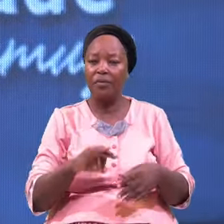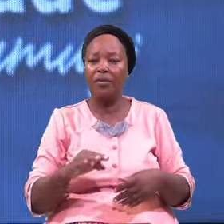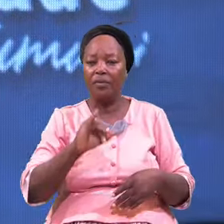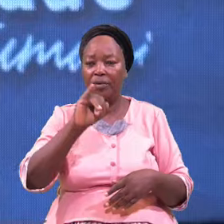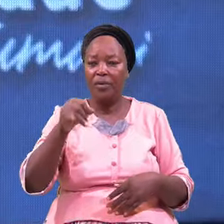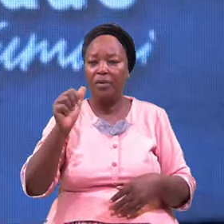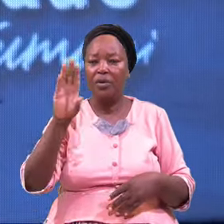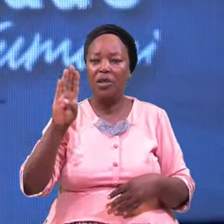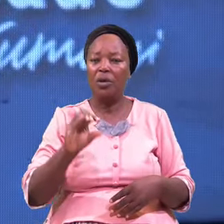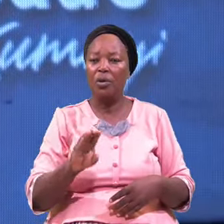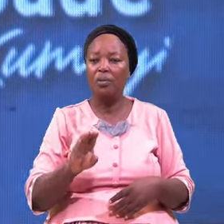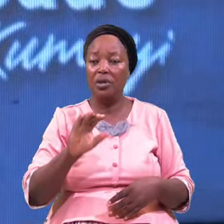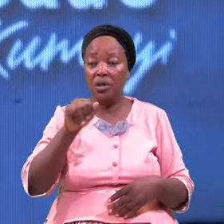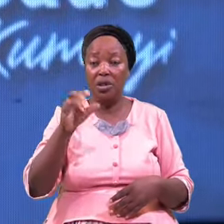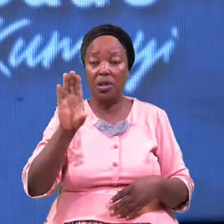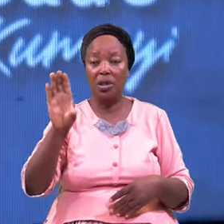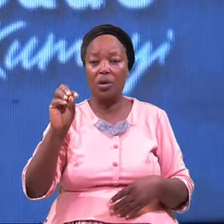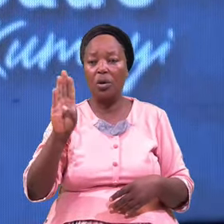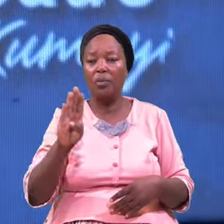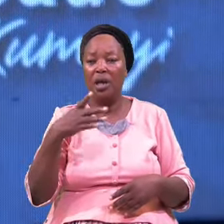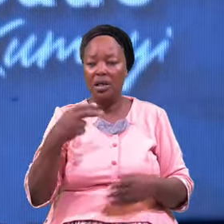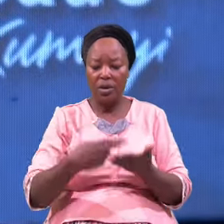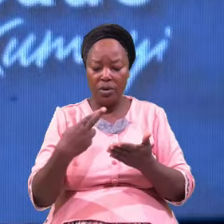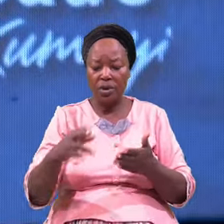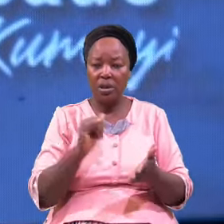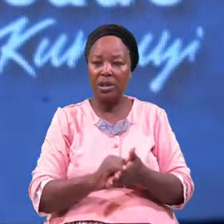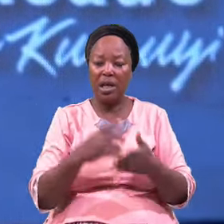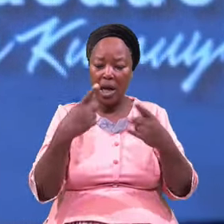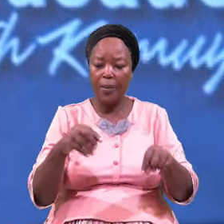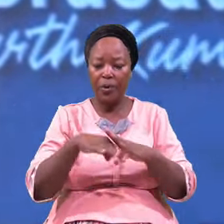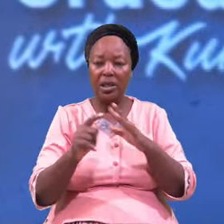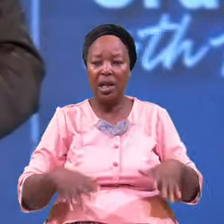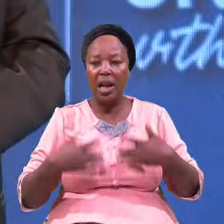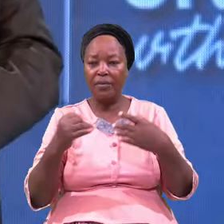The Result That Came In The Life Of Jacob